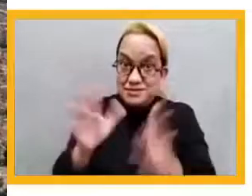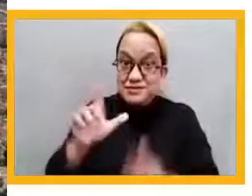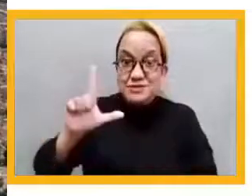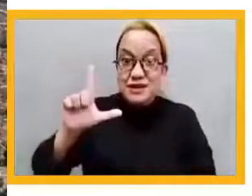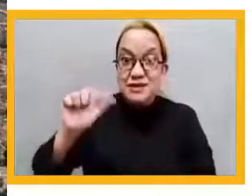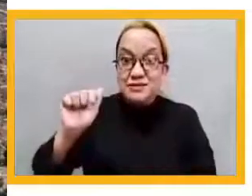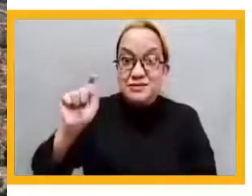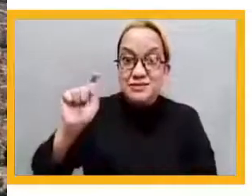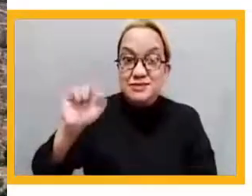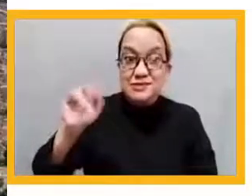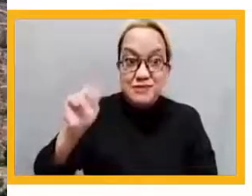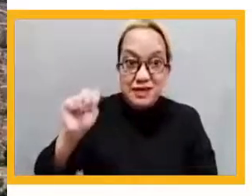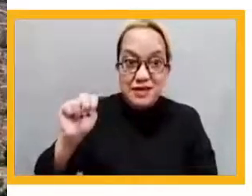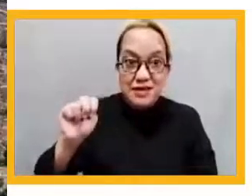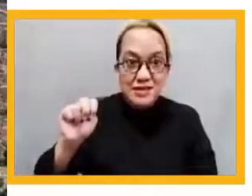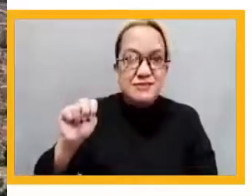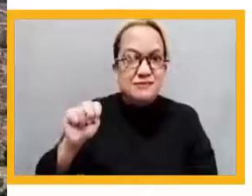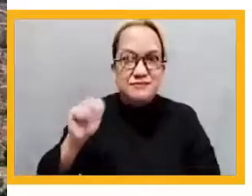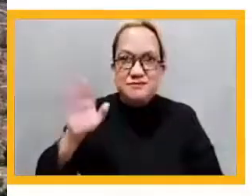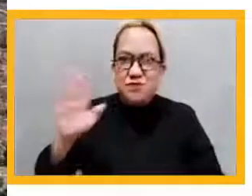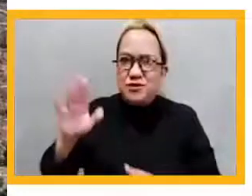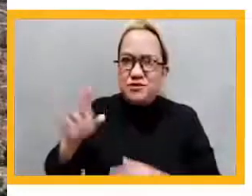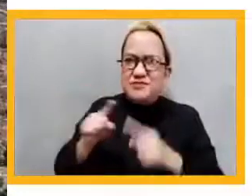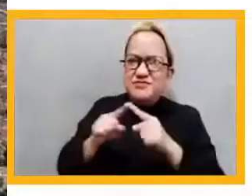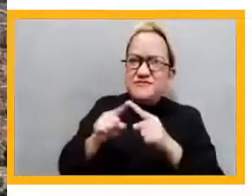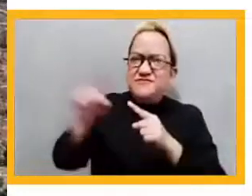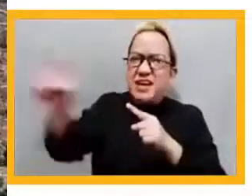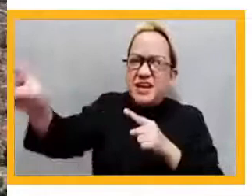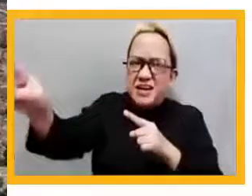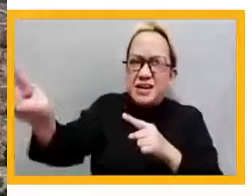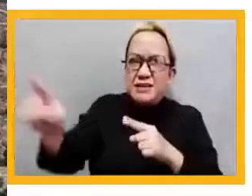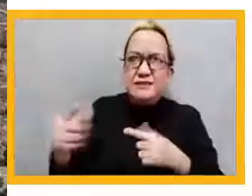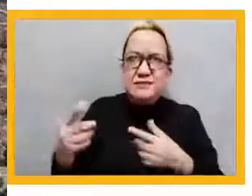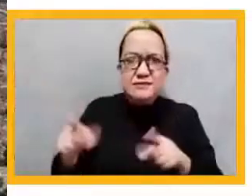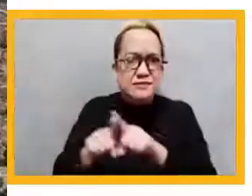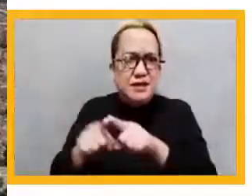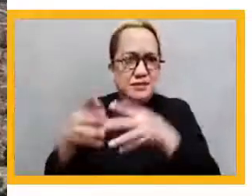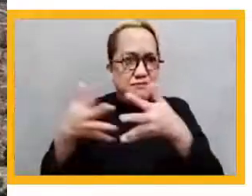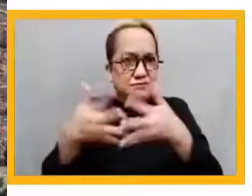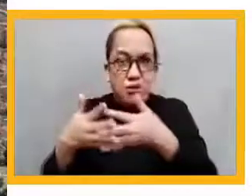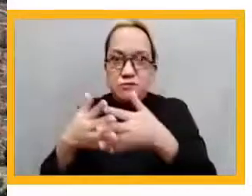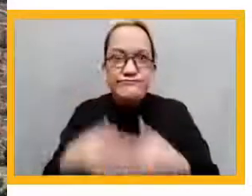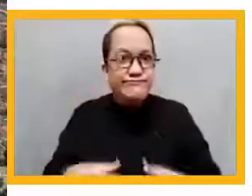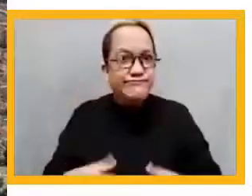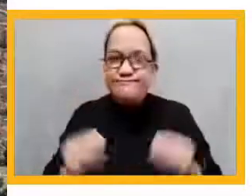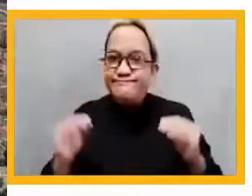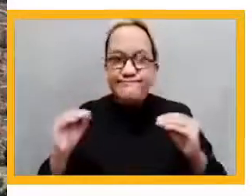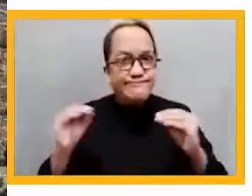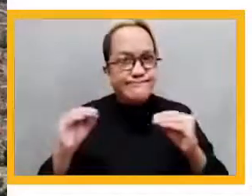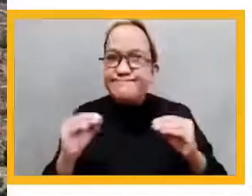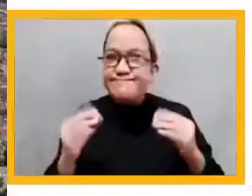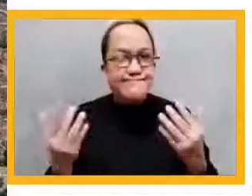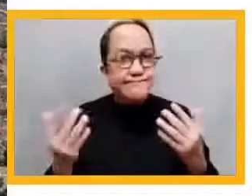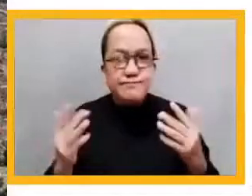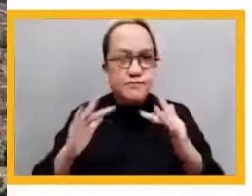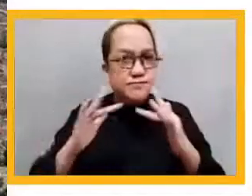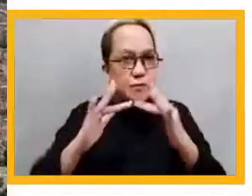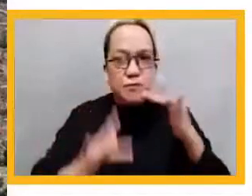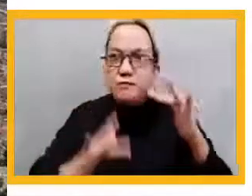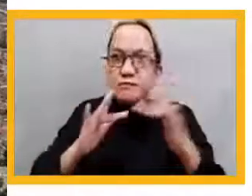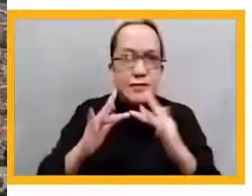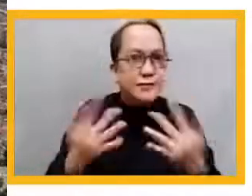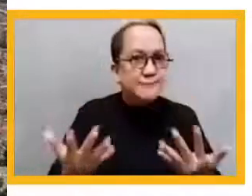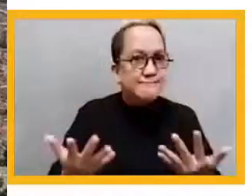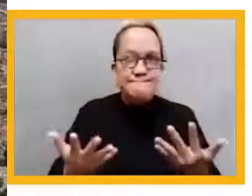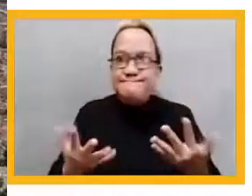we don't have connectivity. So we have really have had to do a lot of innovations and to use alternative ways